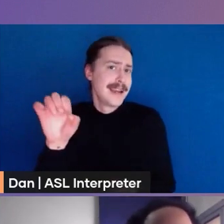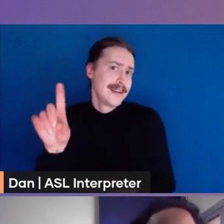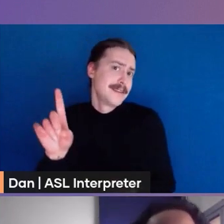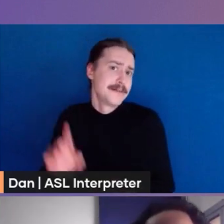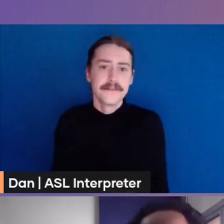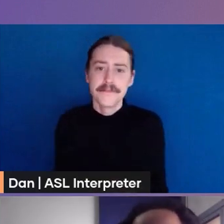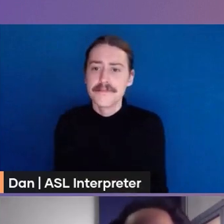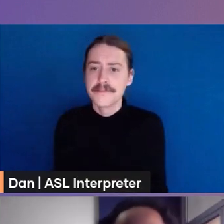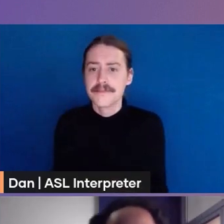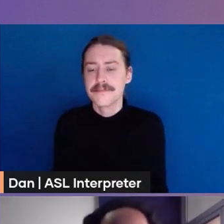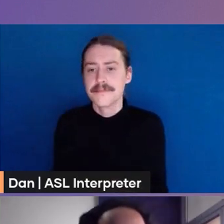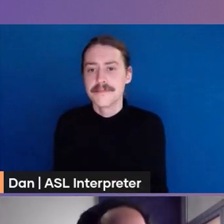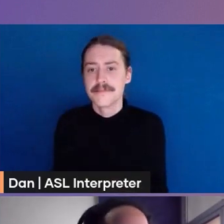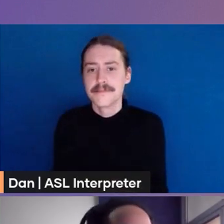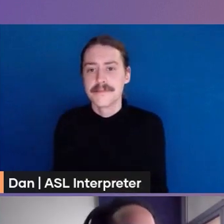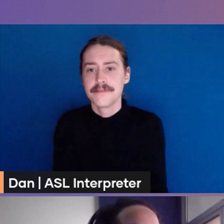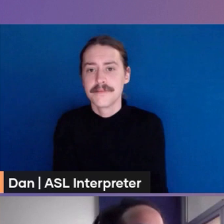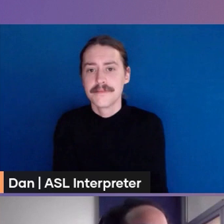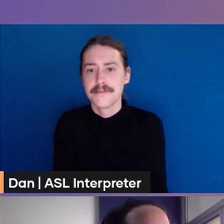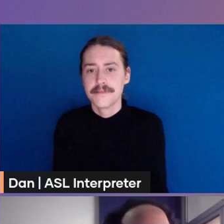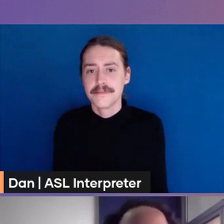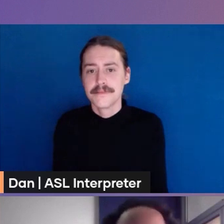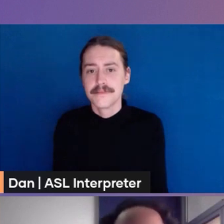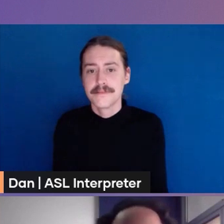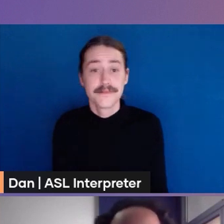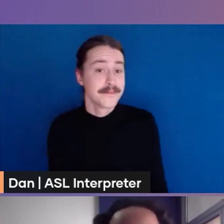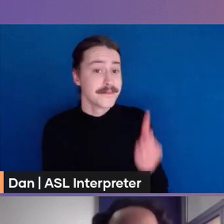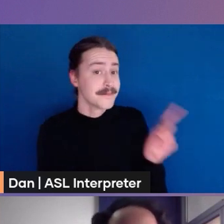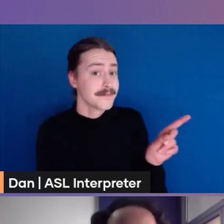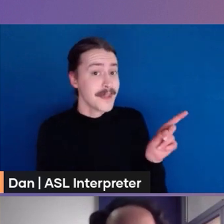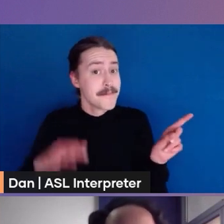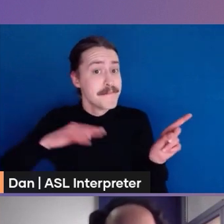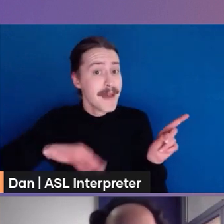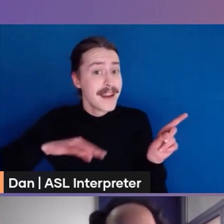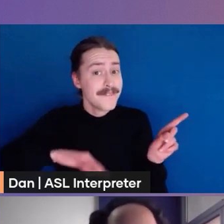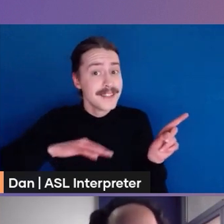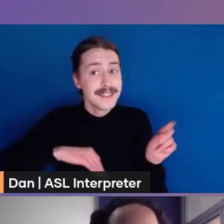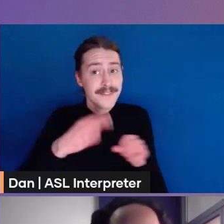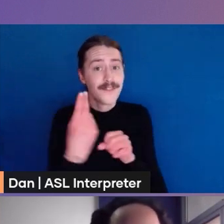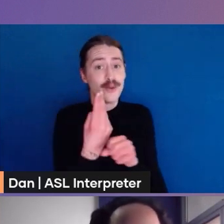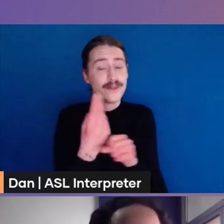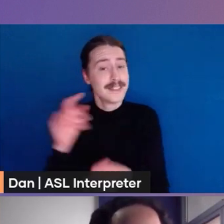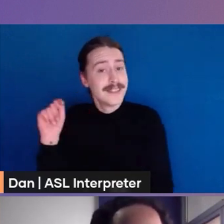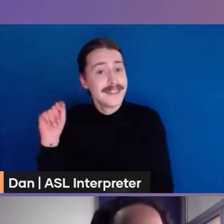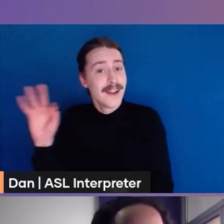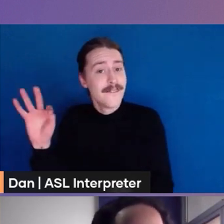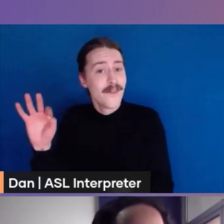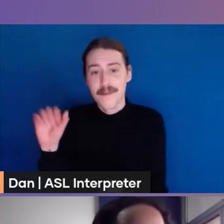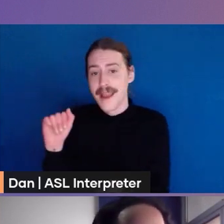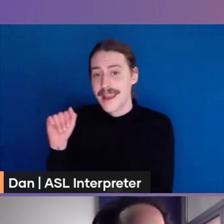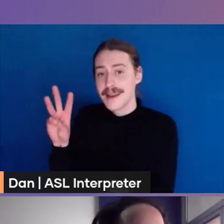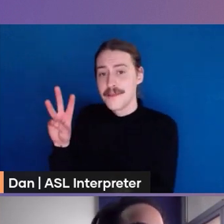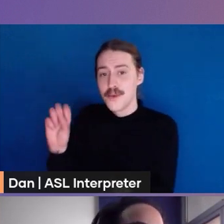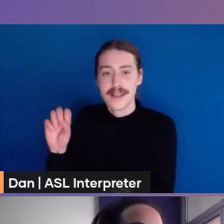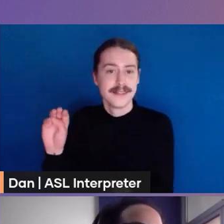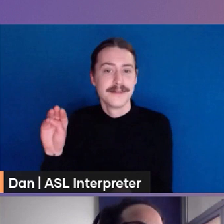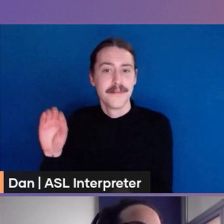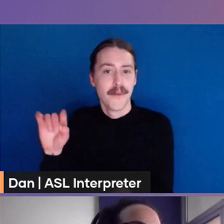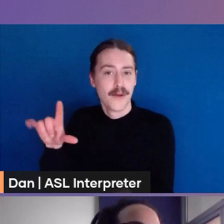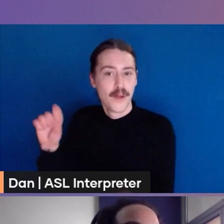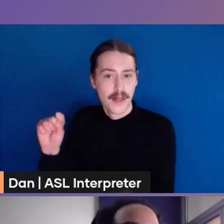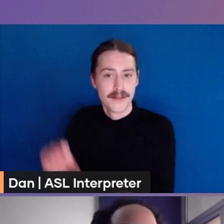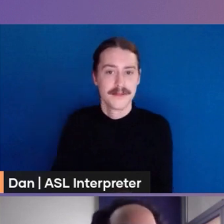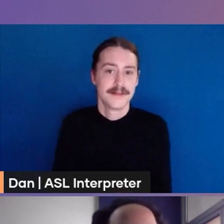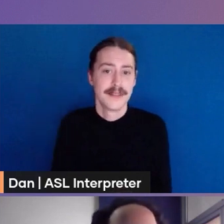and then and here i enter the benefits of using these terraform aws modules the modules are